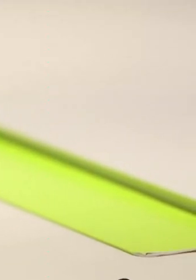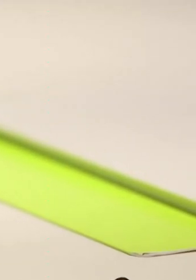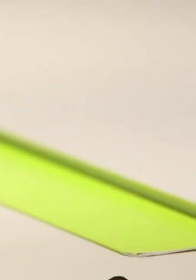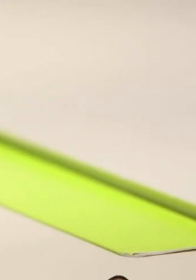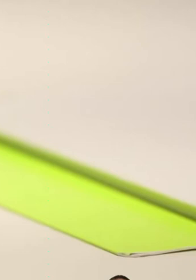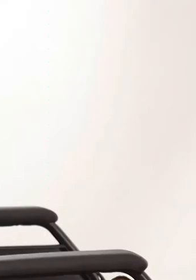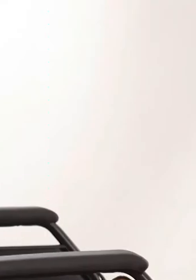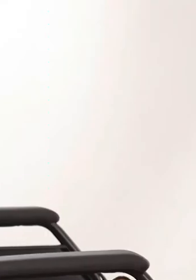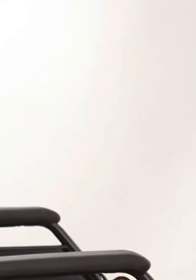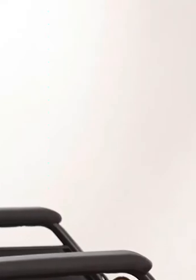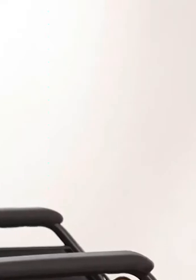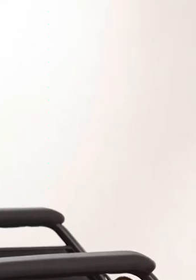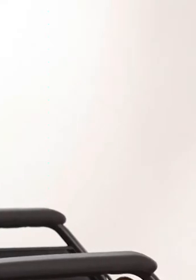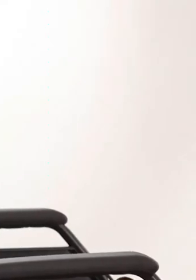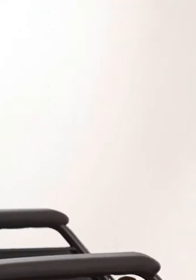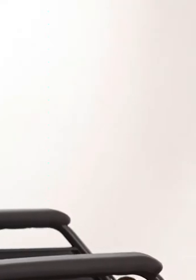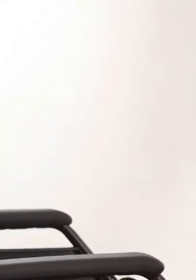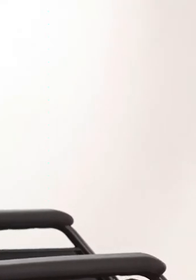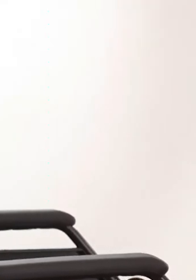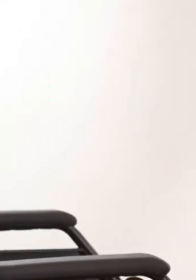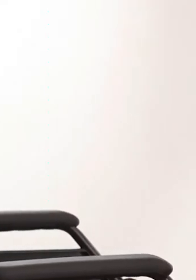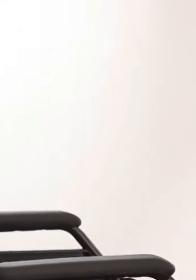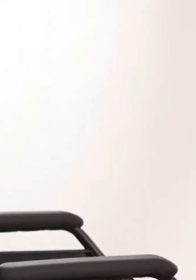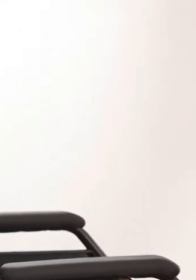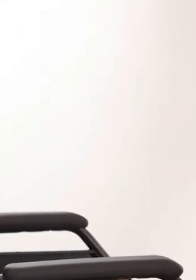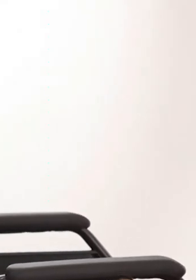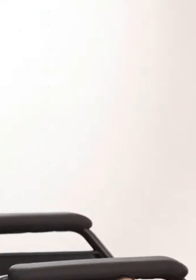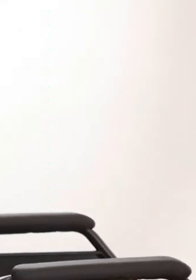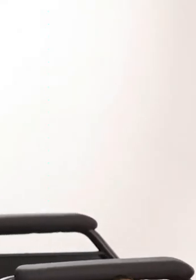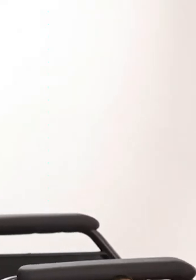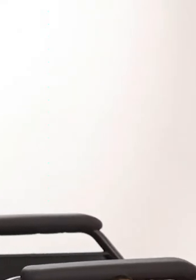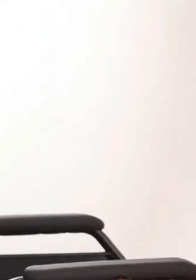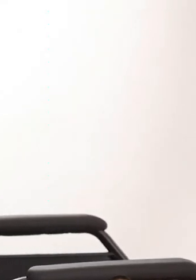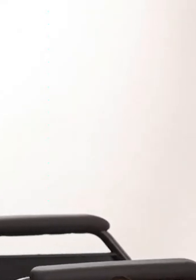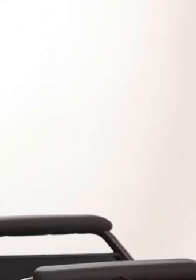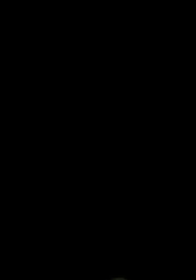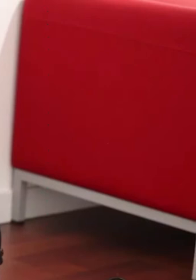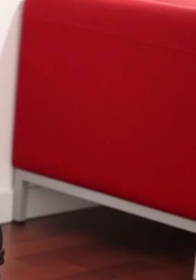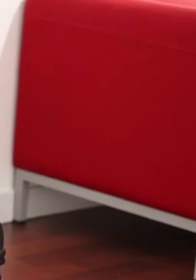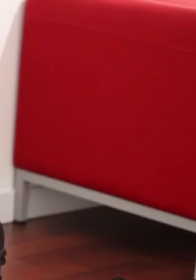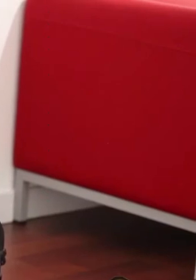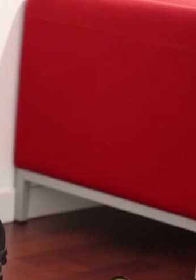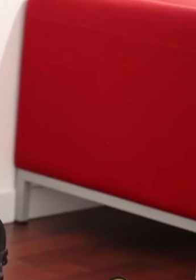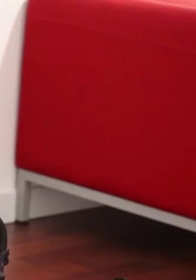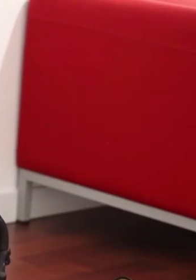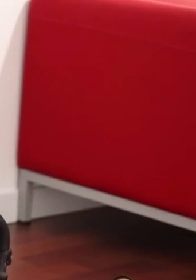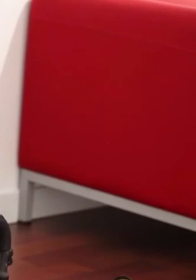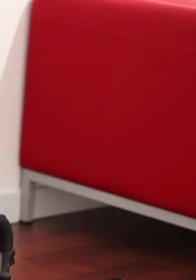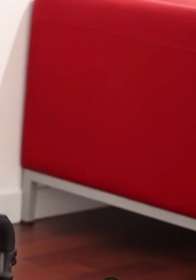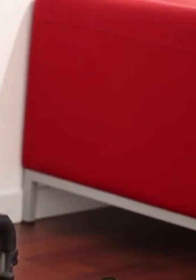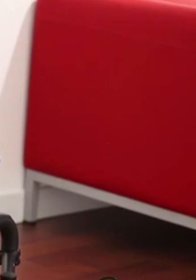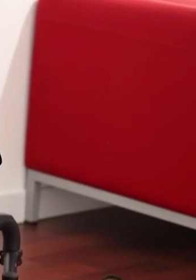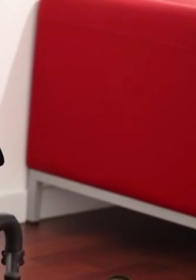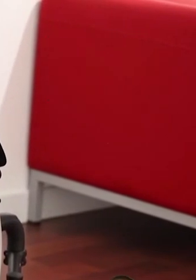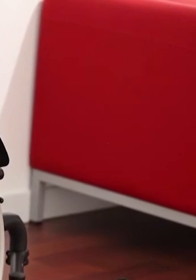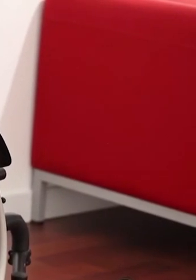that are 3D printed are shown. Small boxes for pills, cups, the camera switches back to the showroom. Now